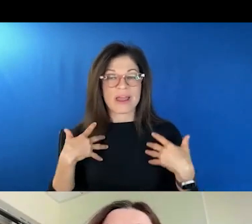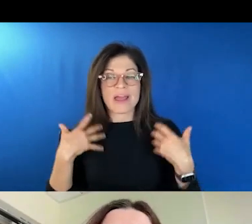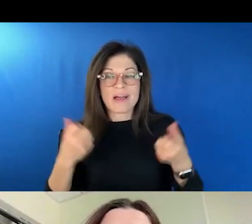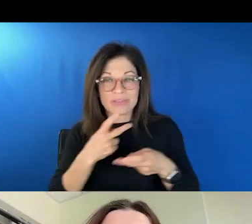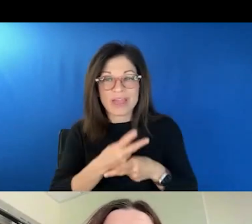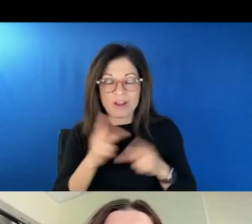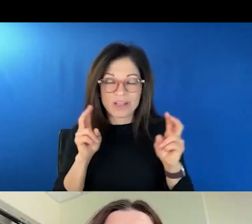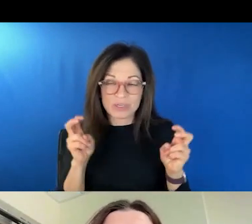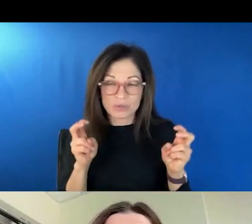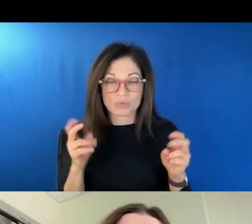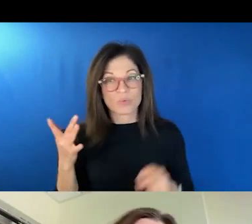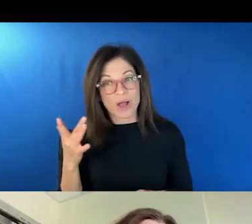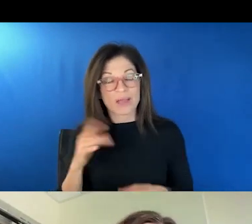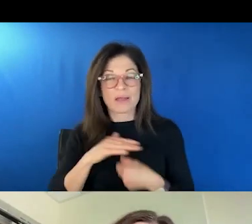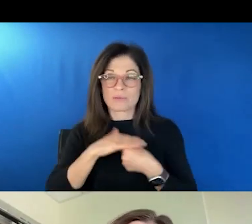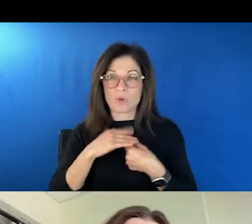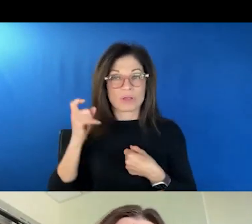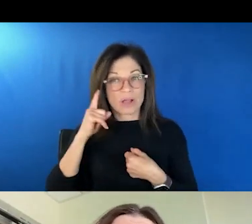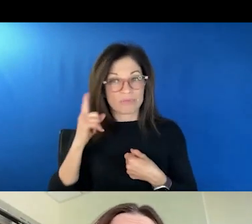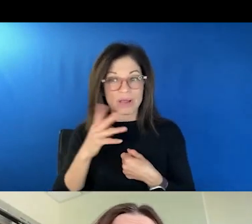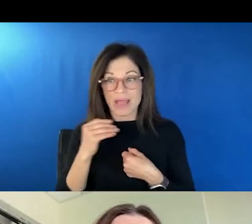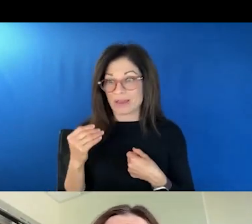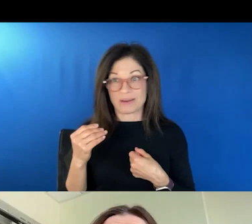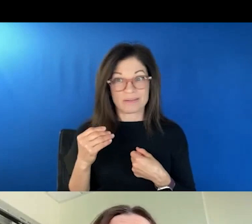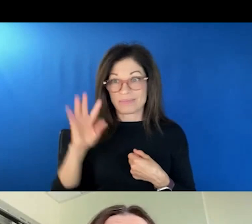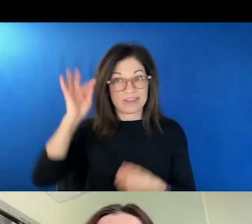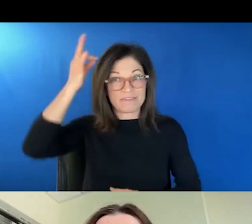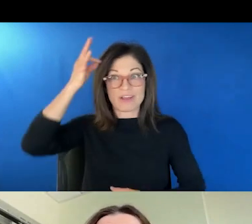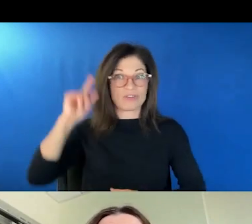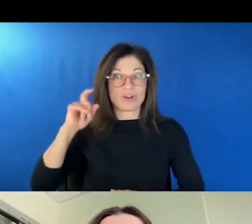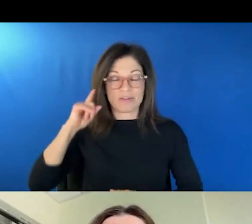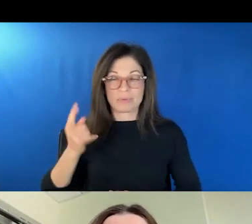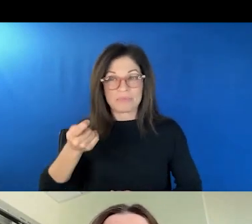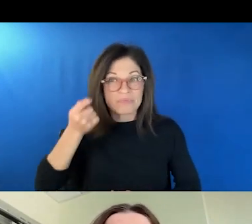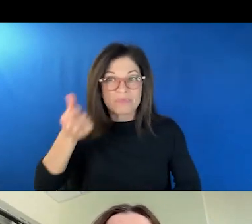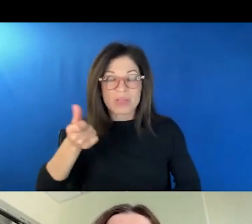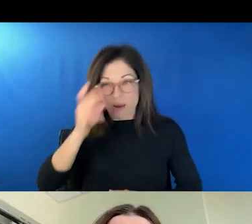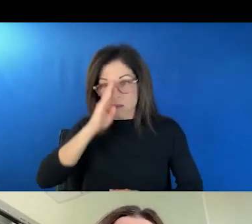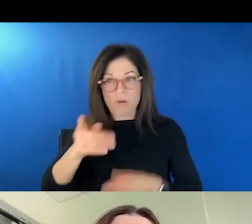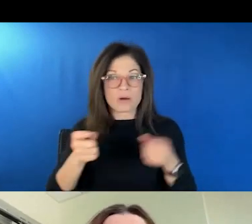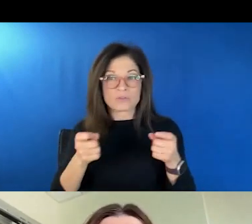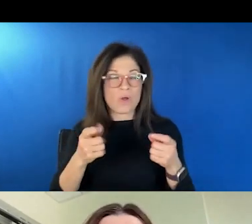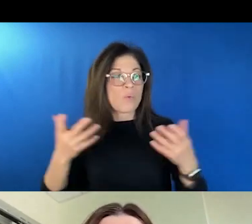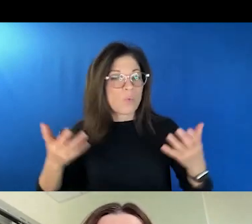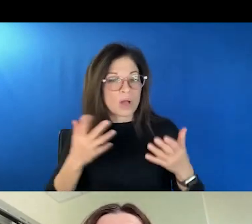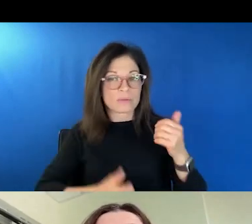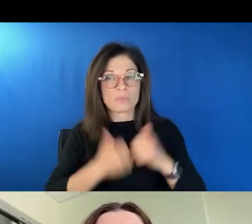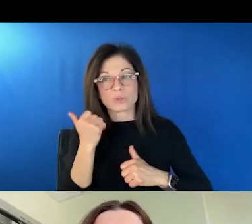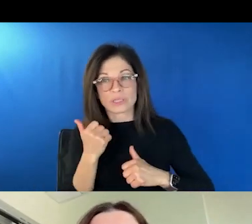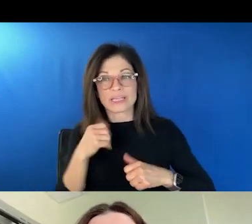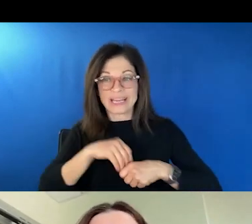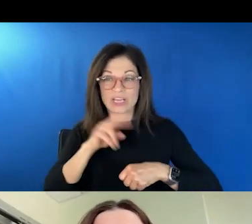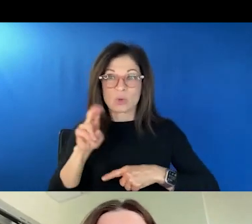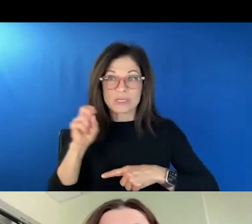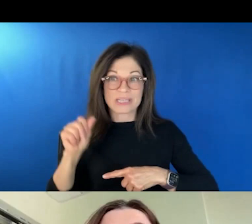because local government and to some extent even the federal government has very little direct control over what is primarily in the United States a